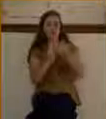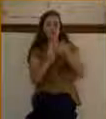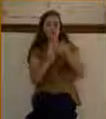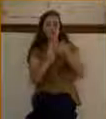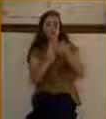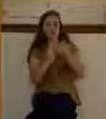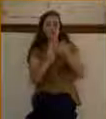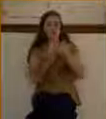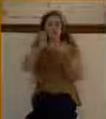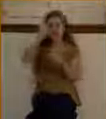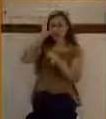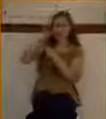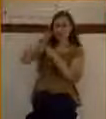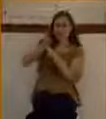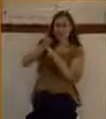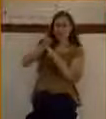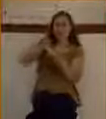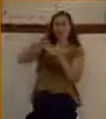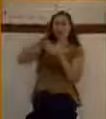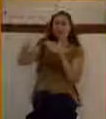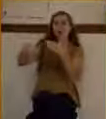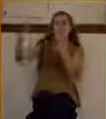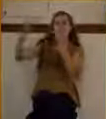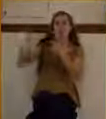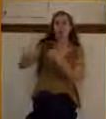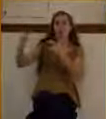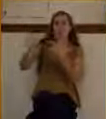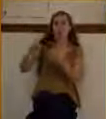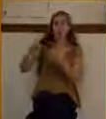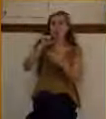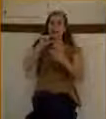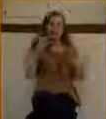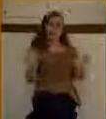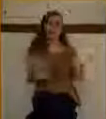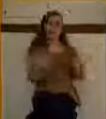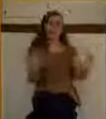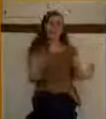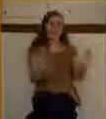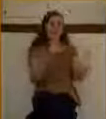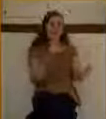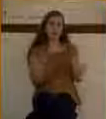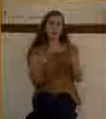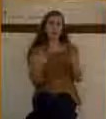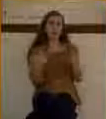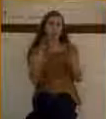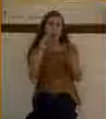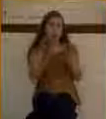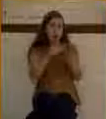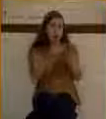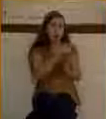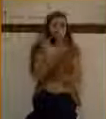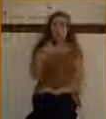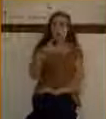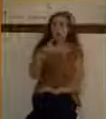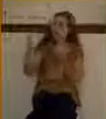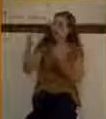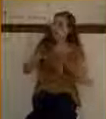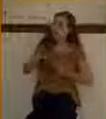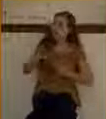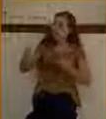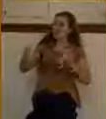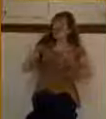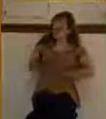mercy, not merit, on the basis of mercy. Notice where he says, have mercy on me, several times.